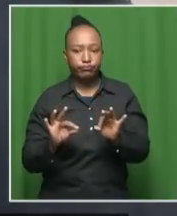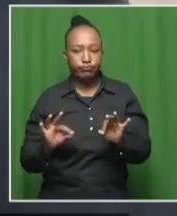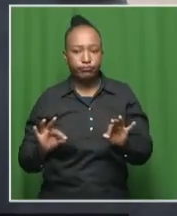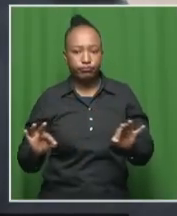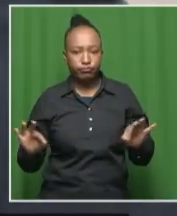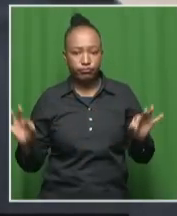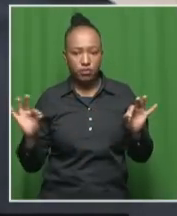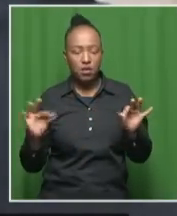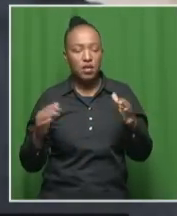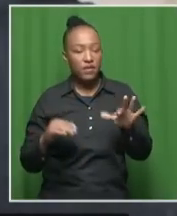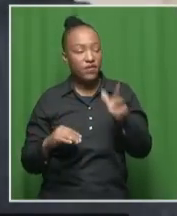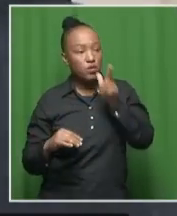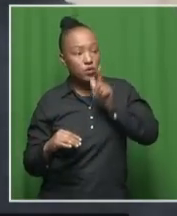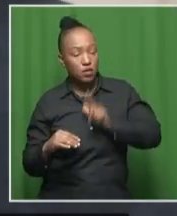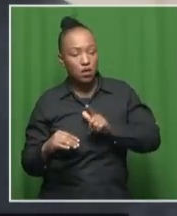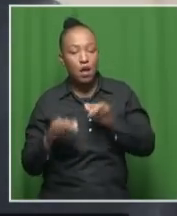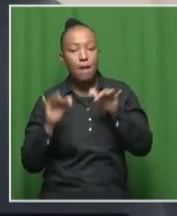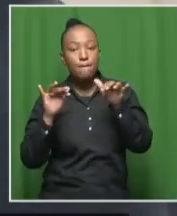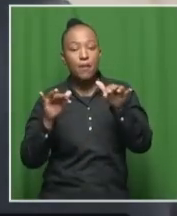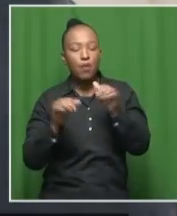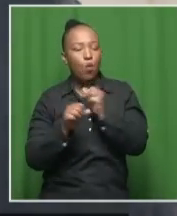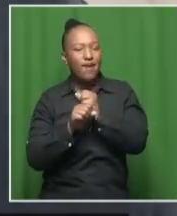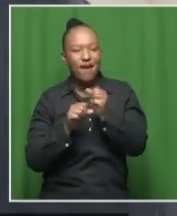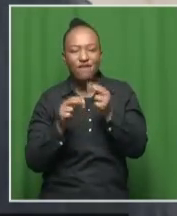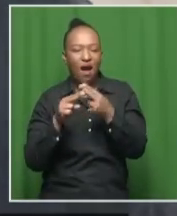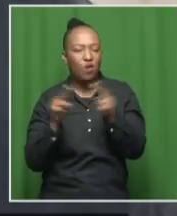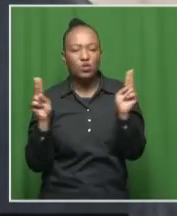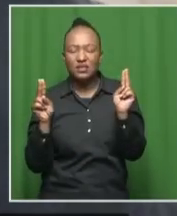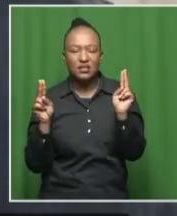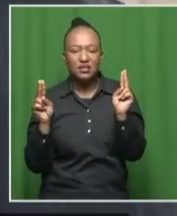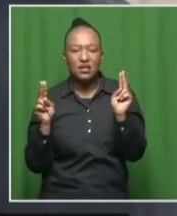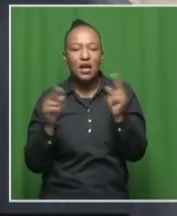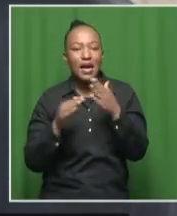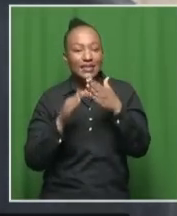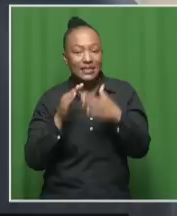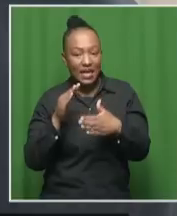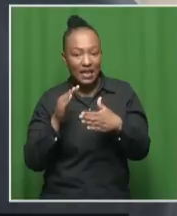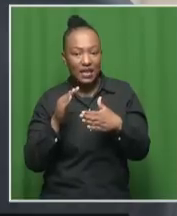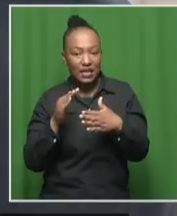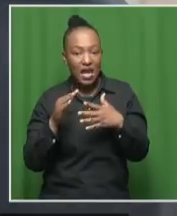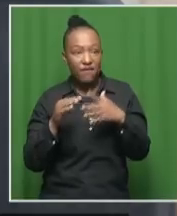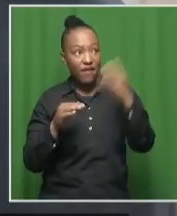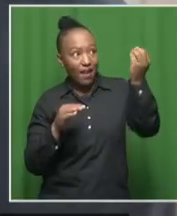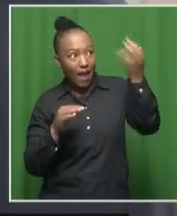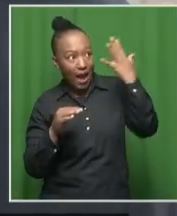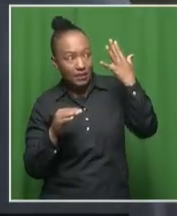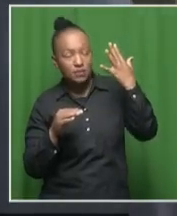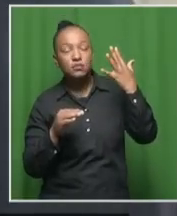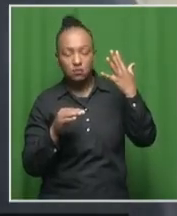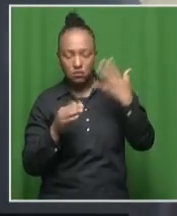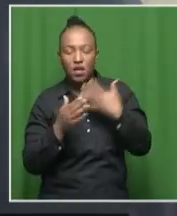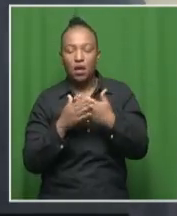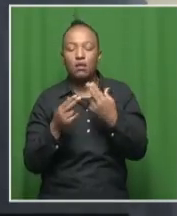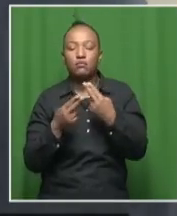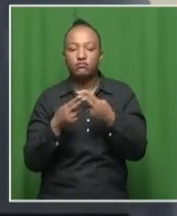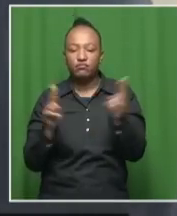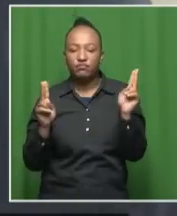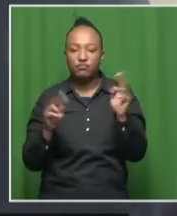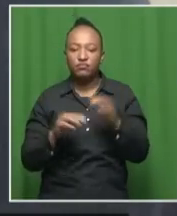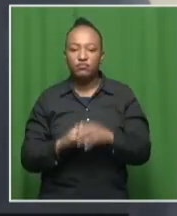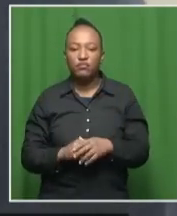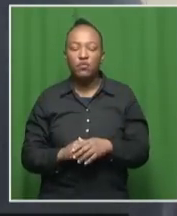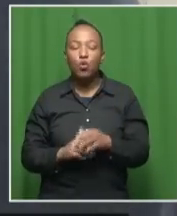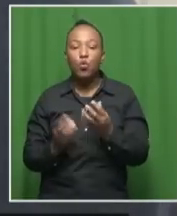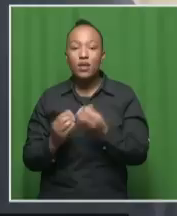told that is because people will not come out until there is at least some natural light. Sakina with Zamimpilo